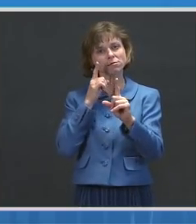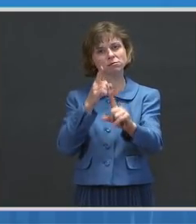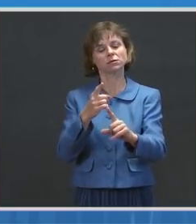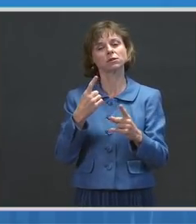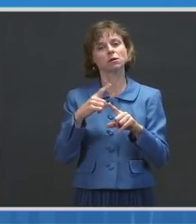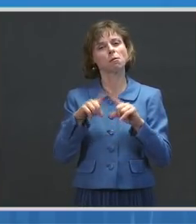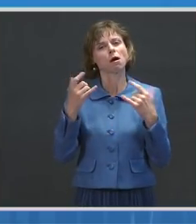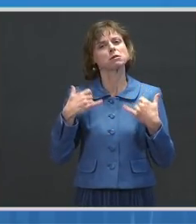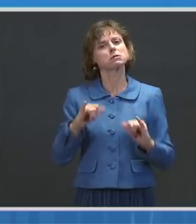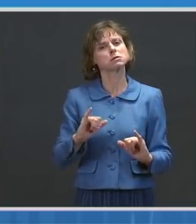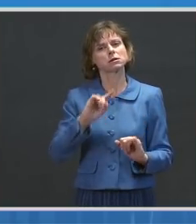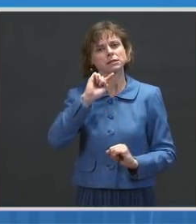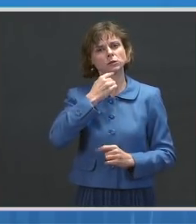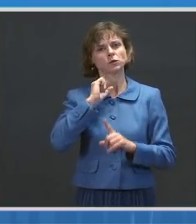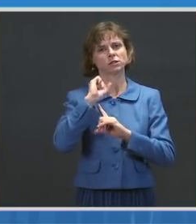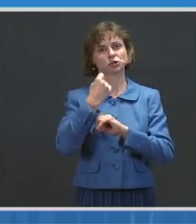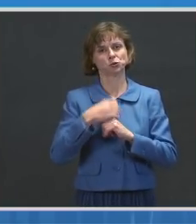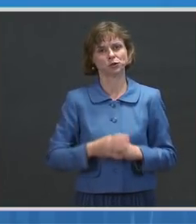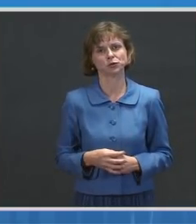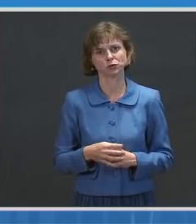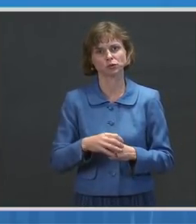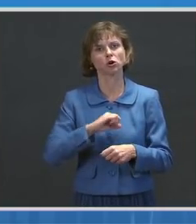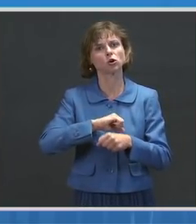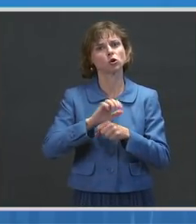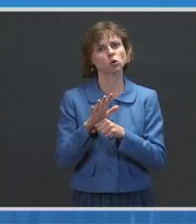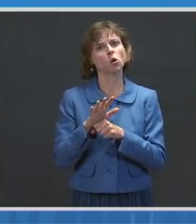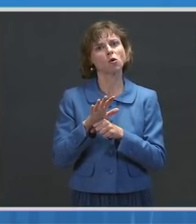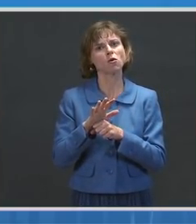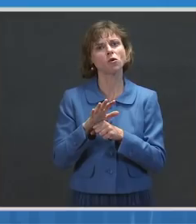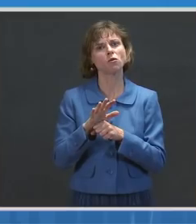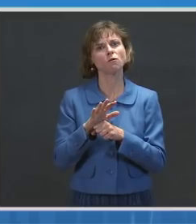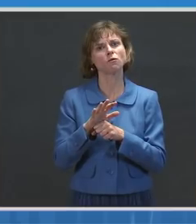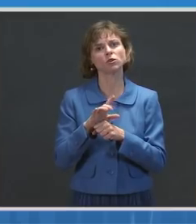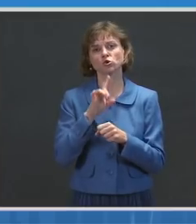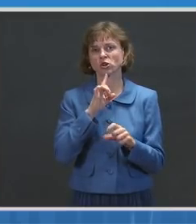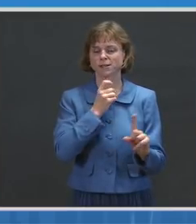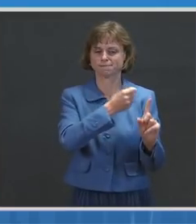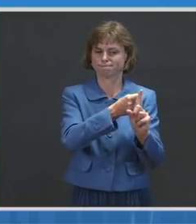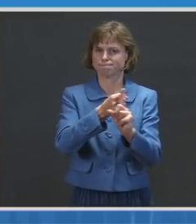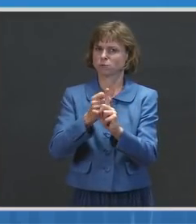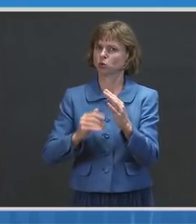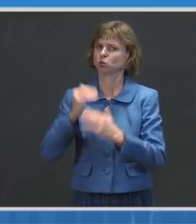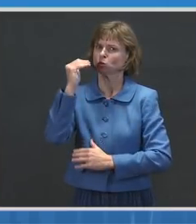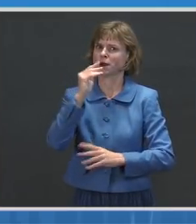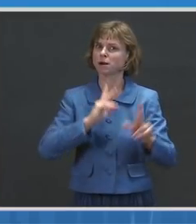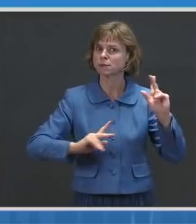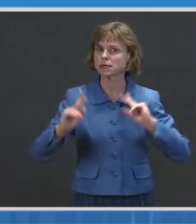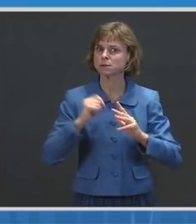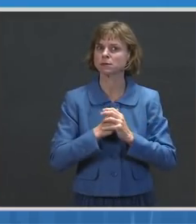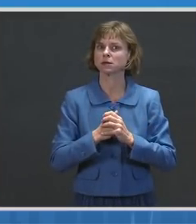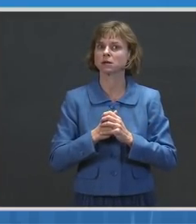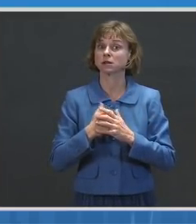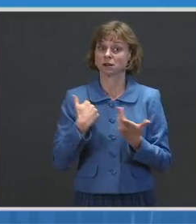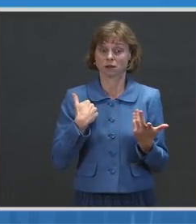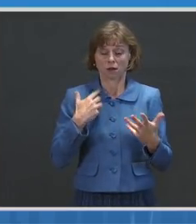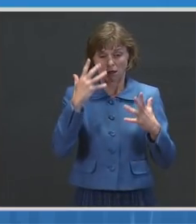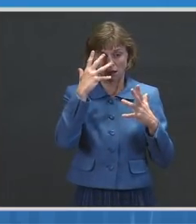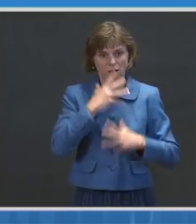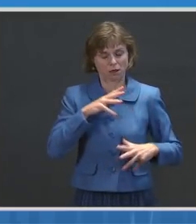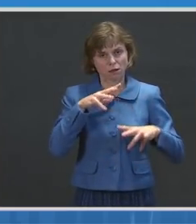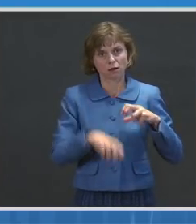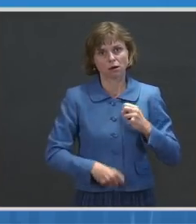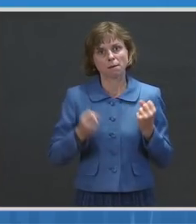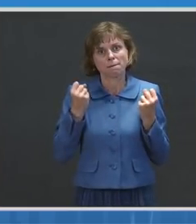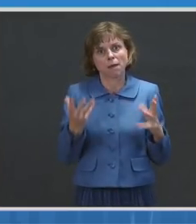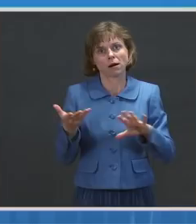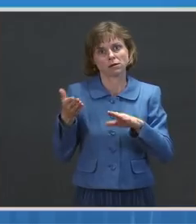situation. COVID-19 continues to affect too many people as we continue to mourn all of those lives that have